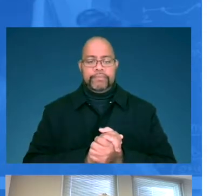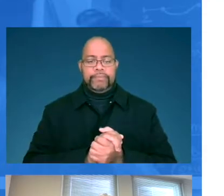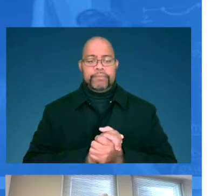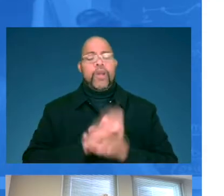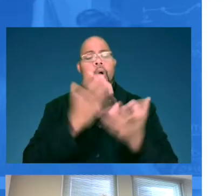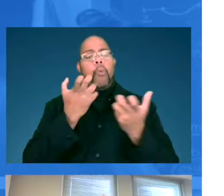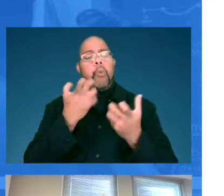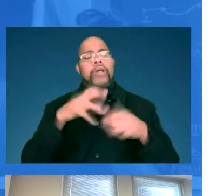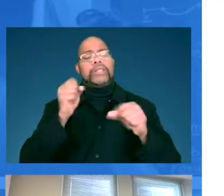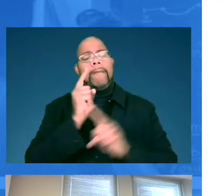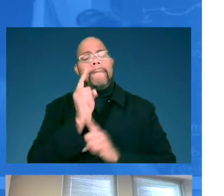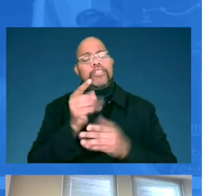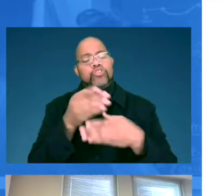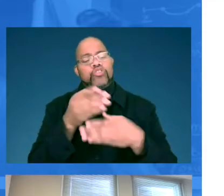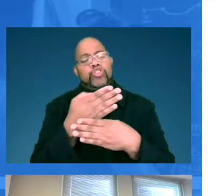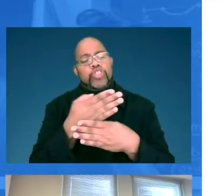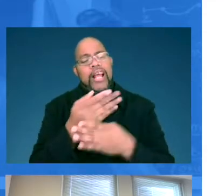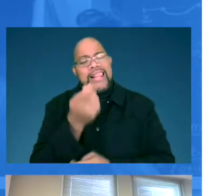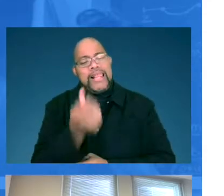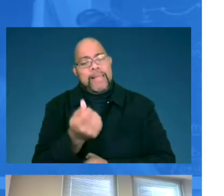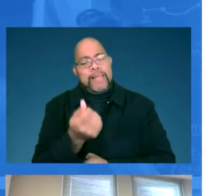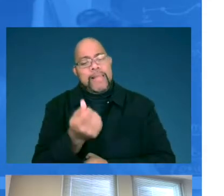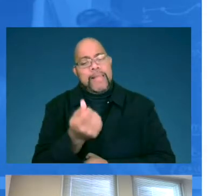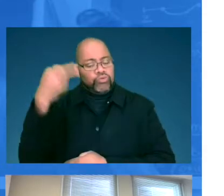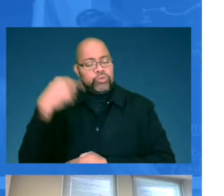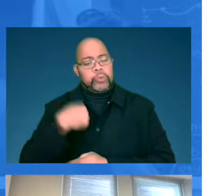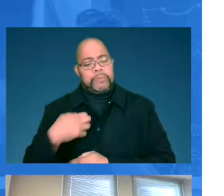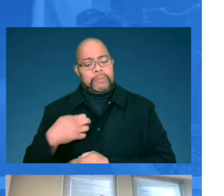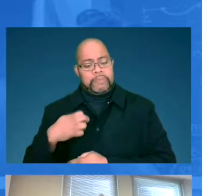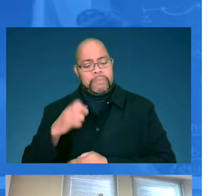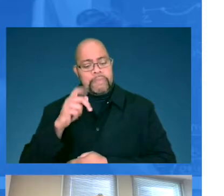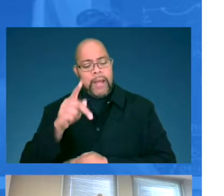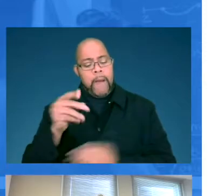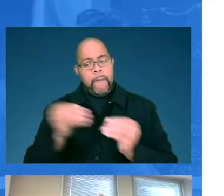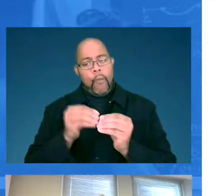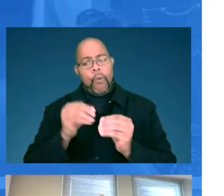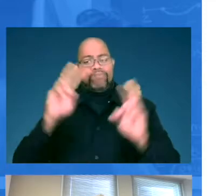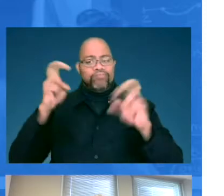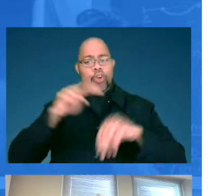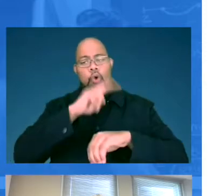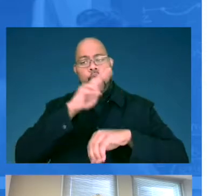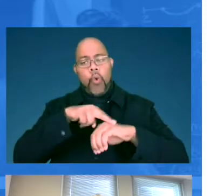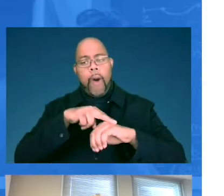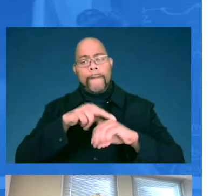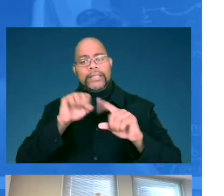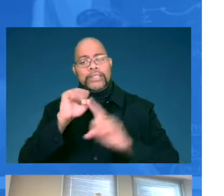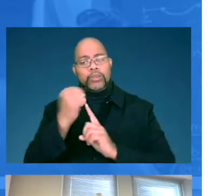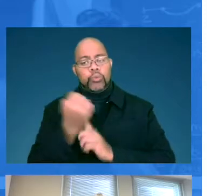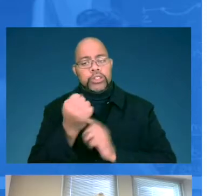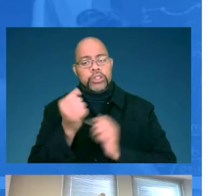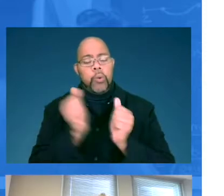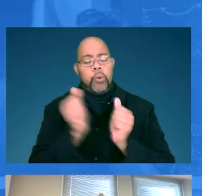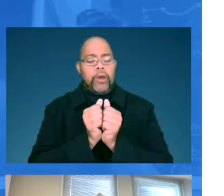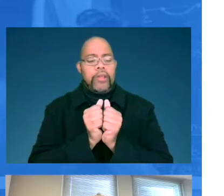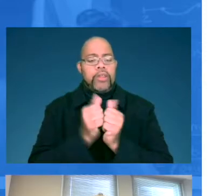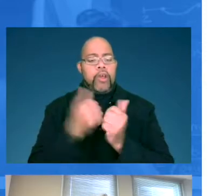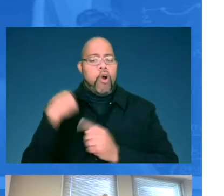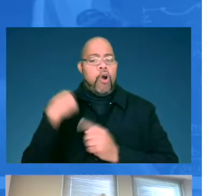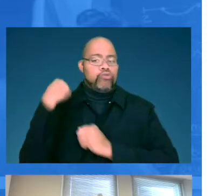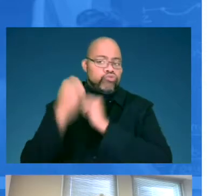I wanted to take a minute to share a bit of history as we return to more normal situation with our